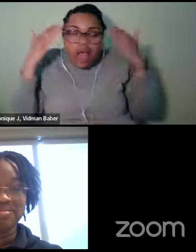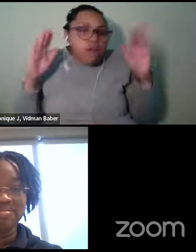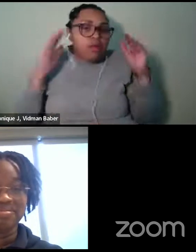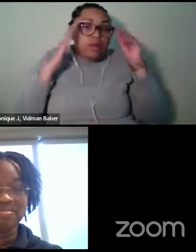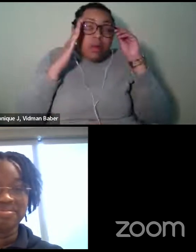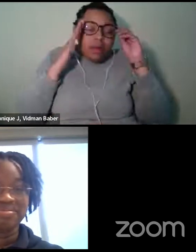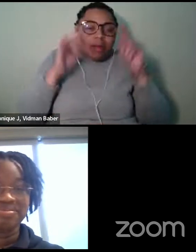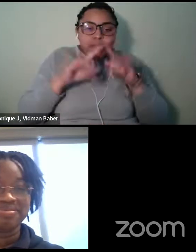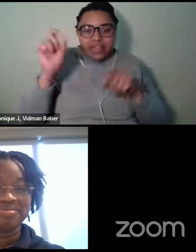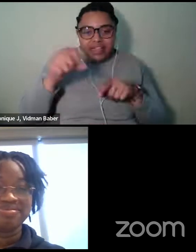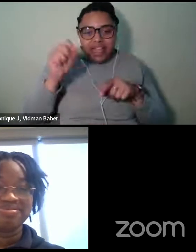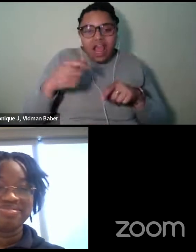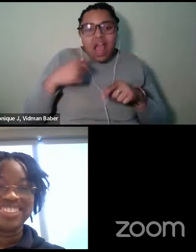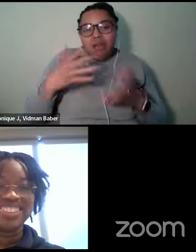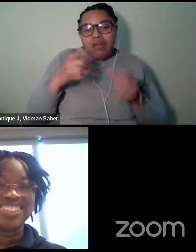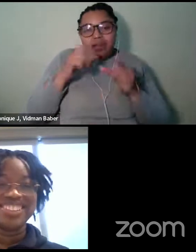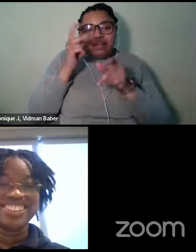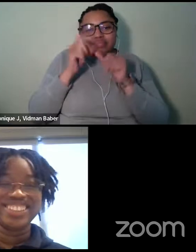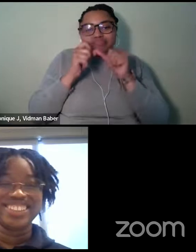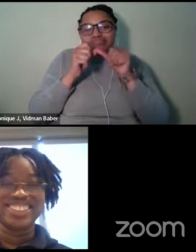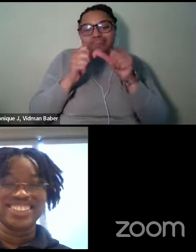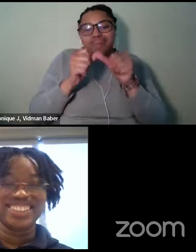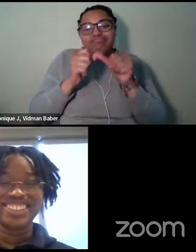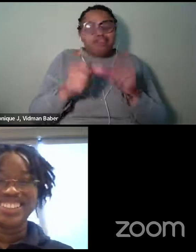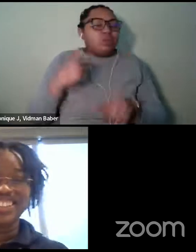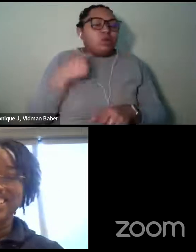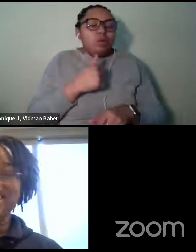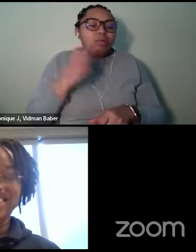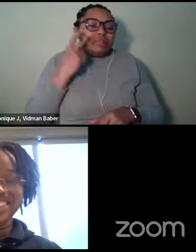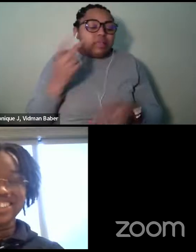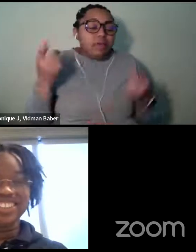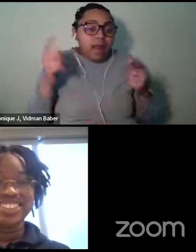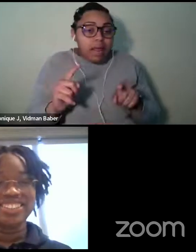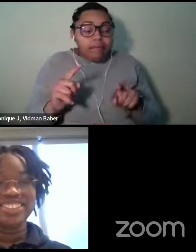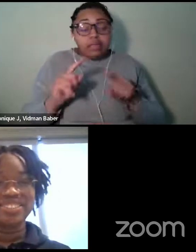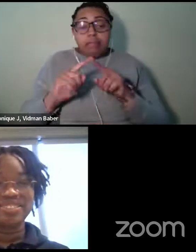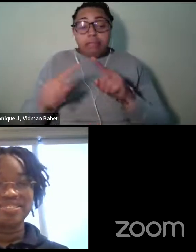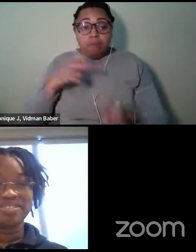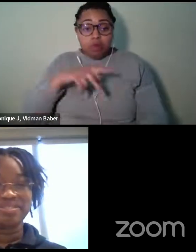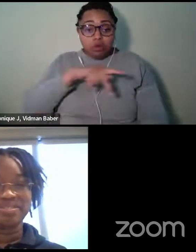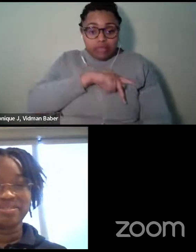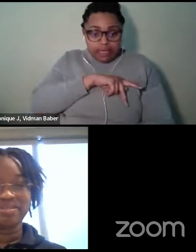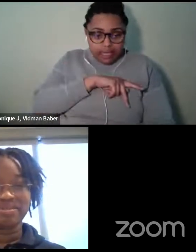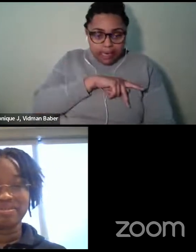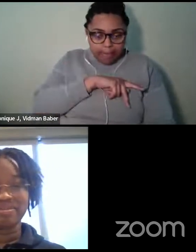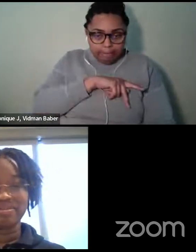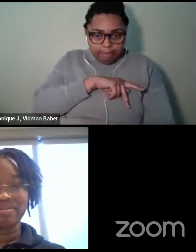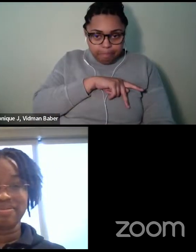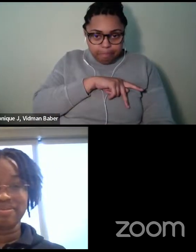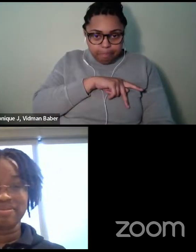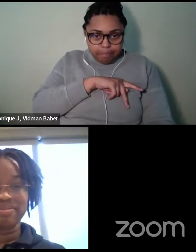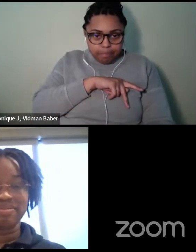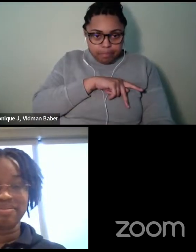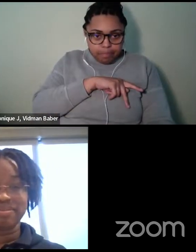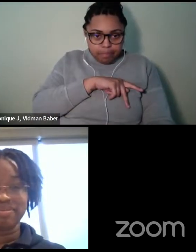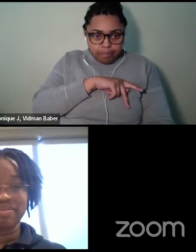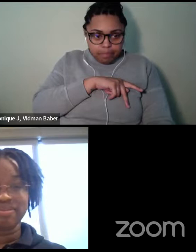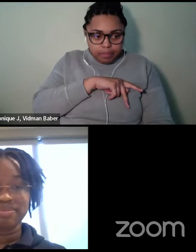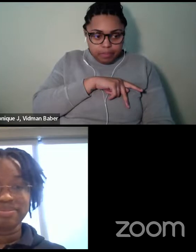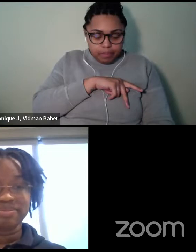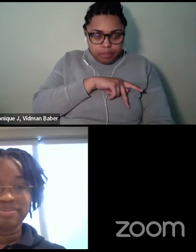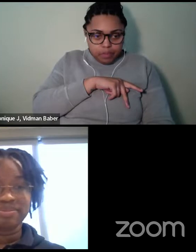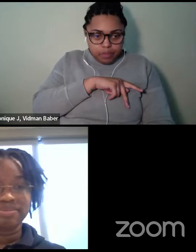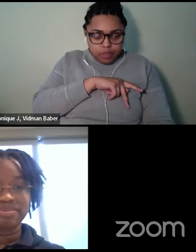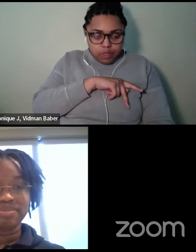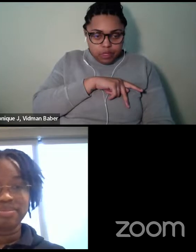yeah, I want to, I want to keep it going, but you know, we'll see, we'll see what happens. I personally, um, don't at this moment